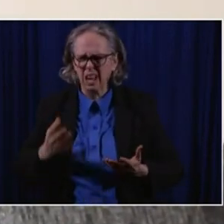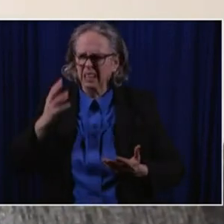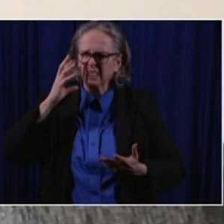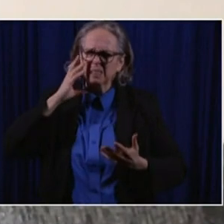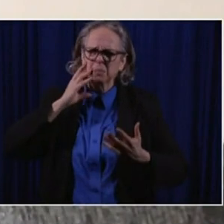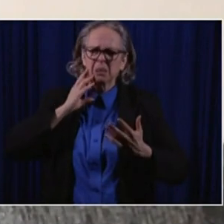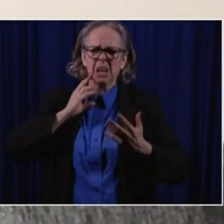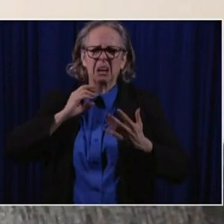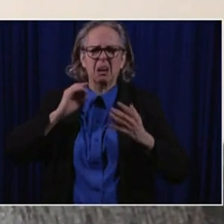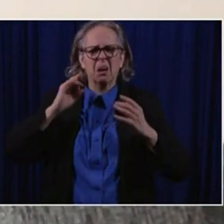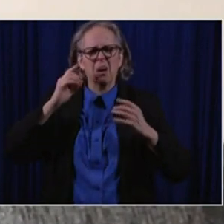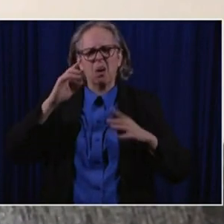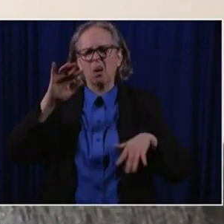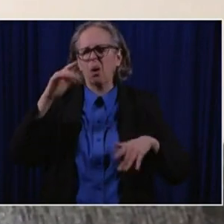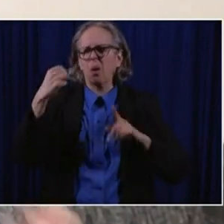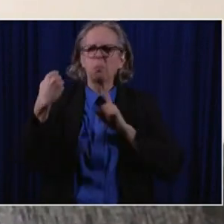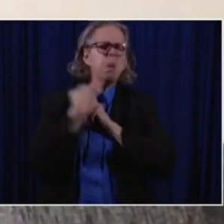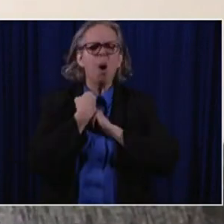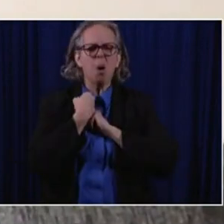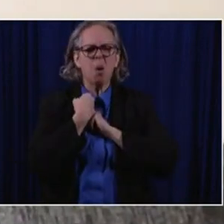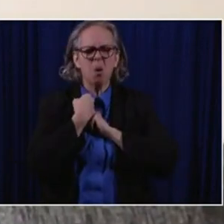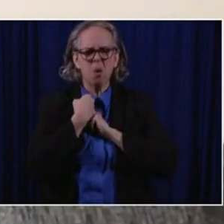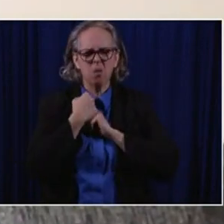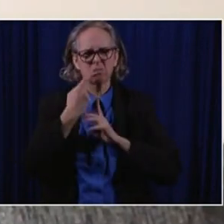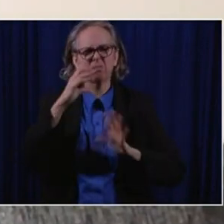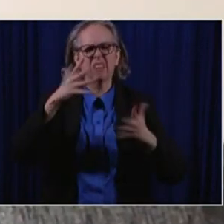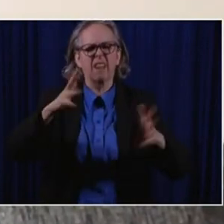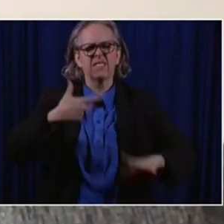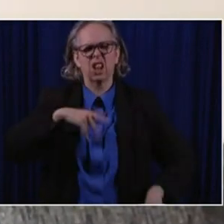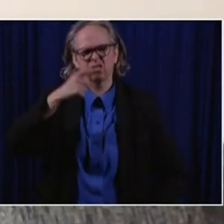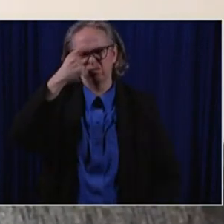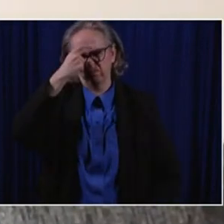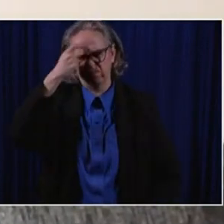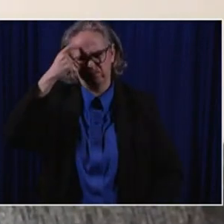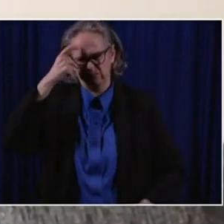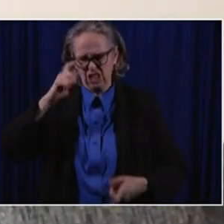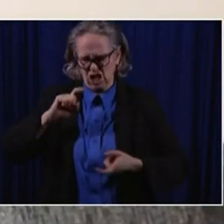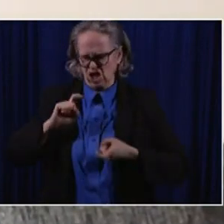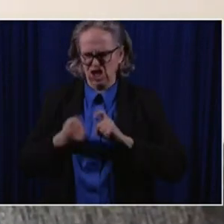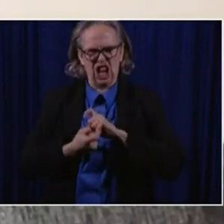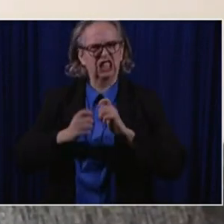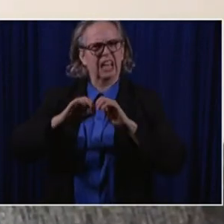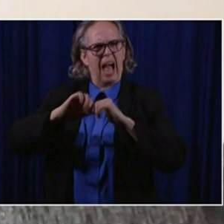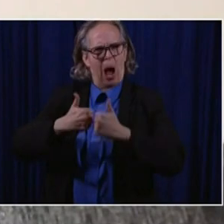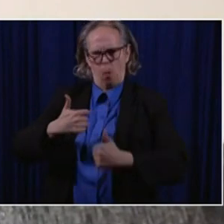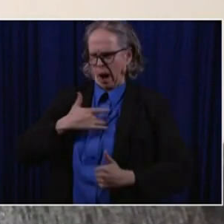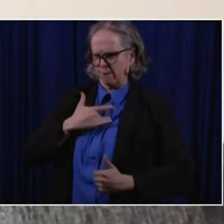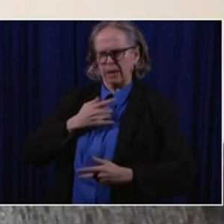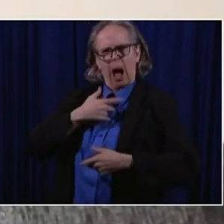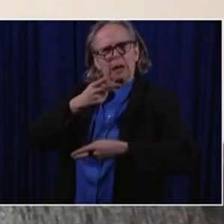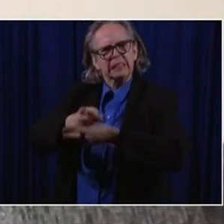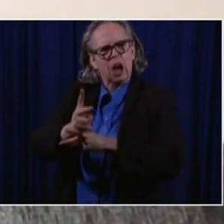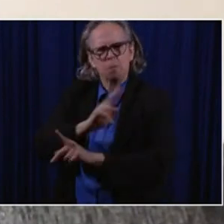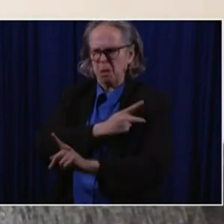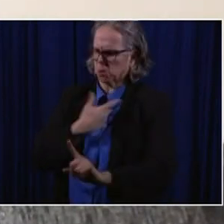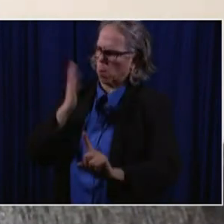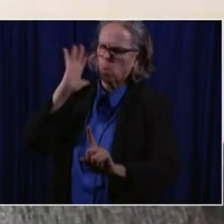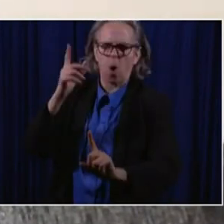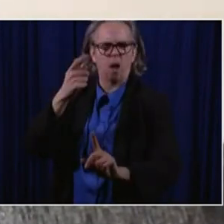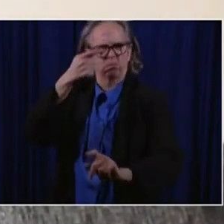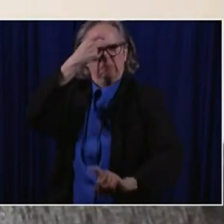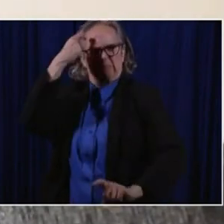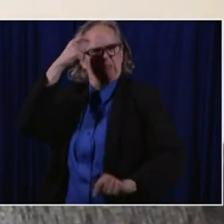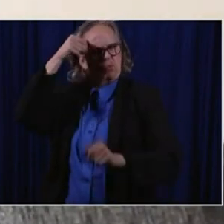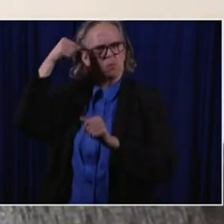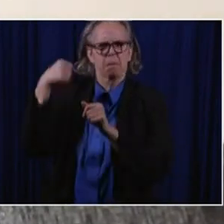impactful for me and the way I'll treat my patients from now on. And I, I now I'm home,